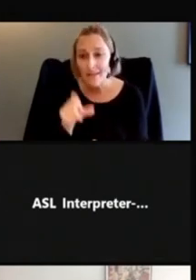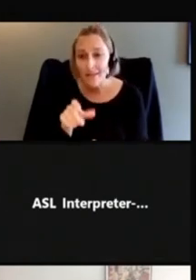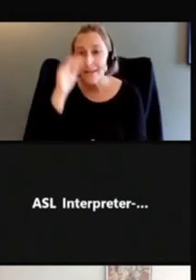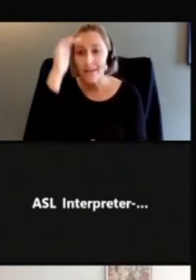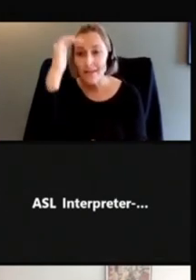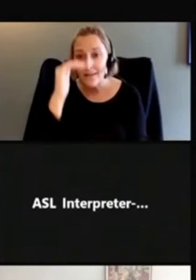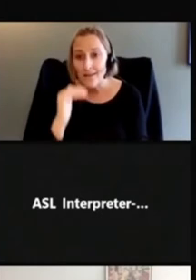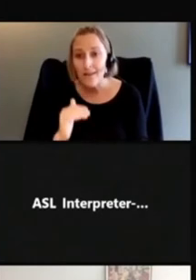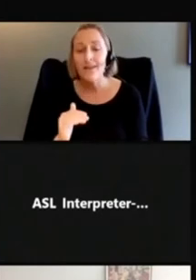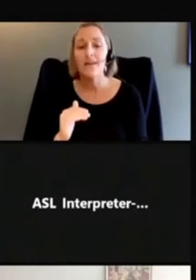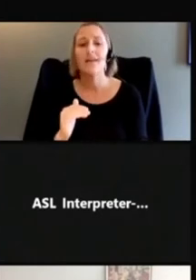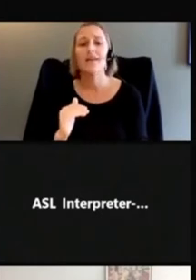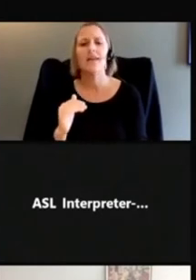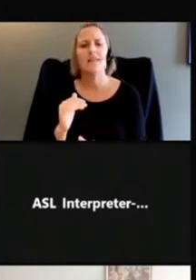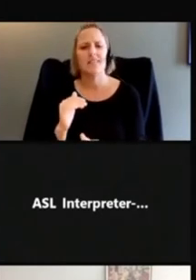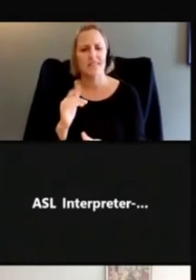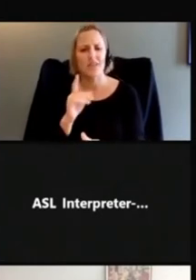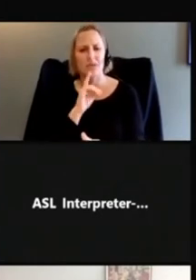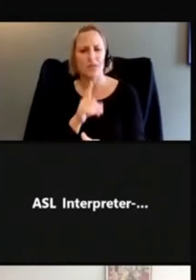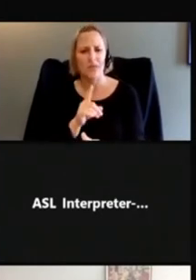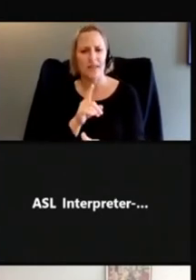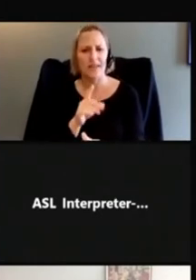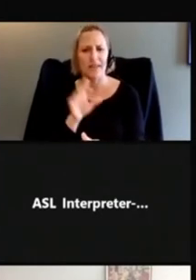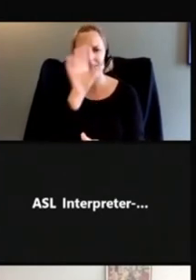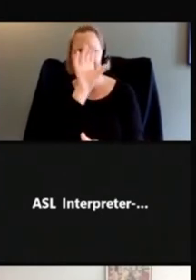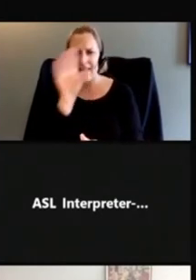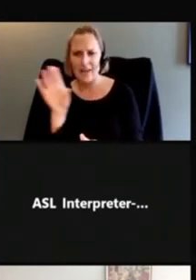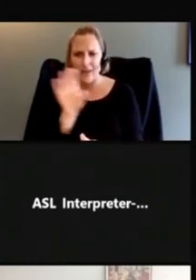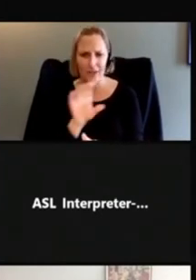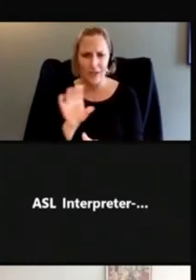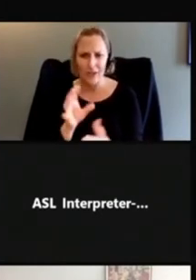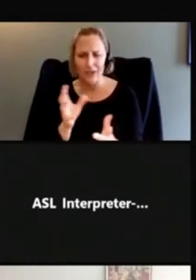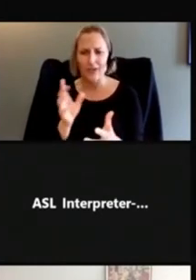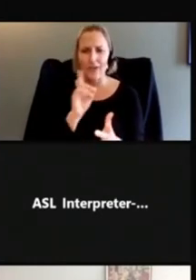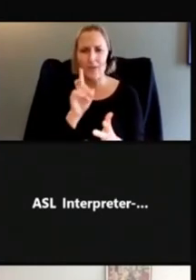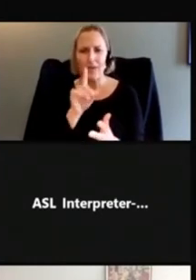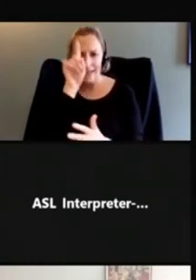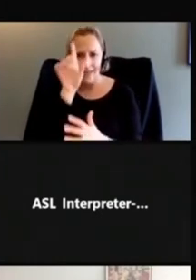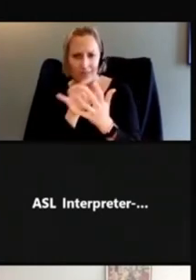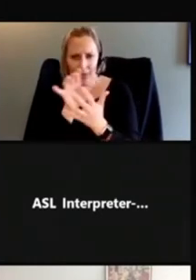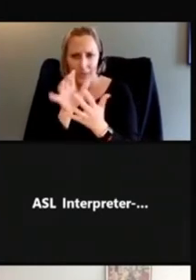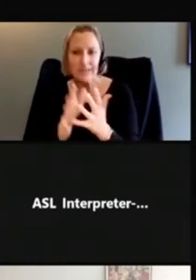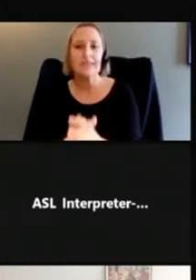same versus kind of scattering it around identifying where it could be.